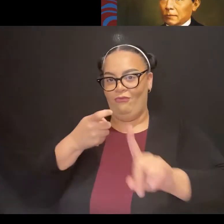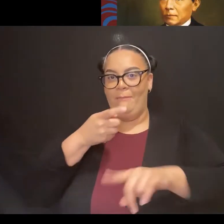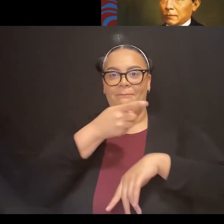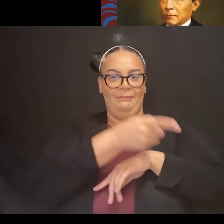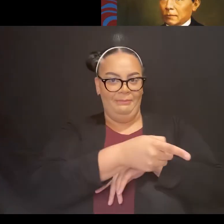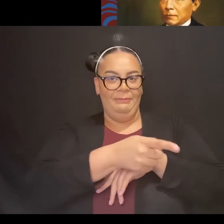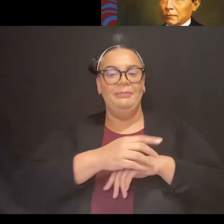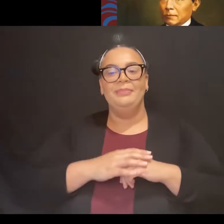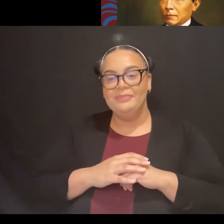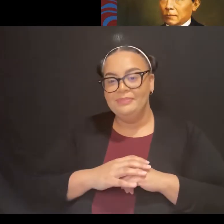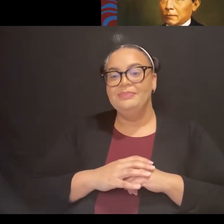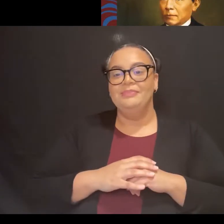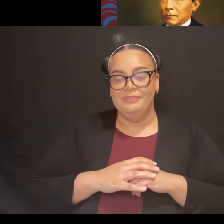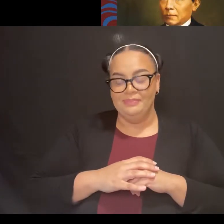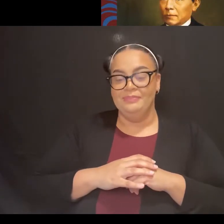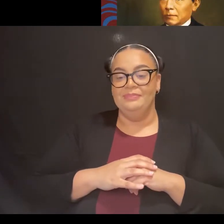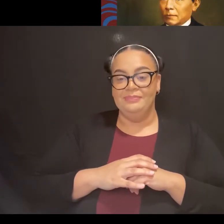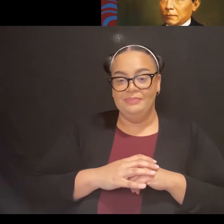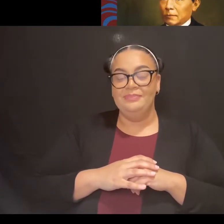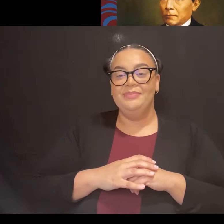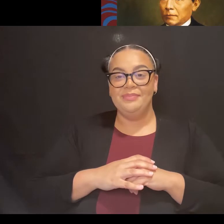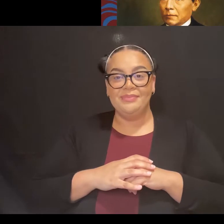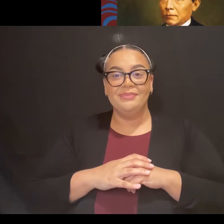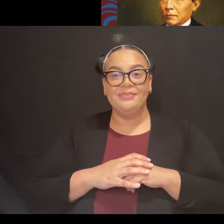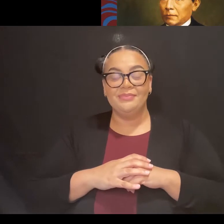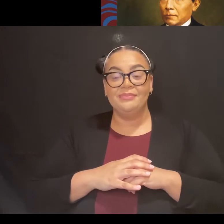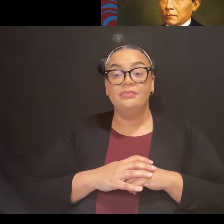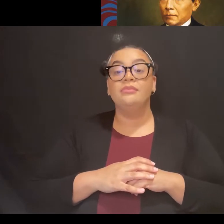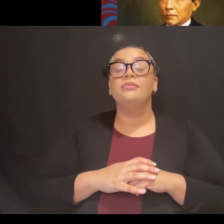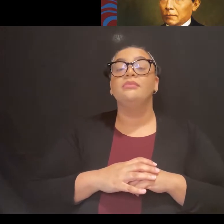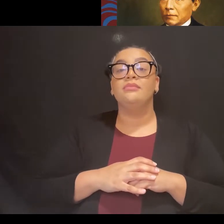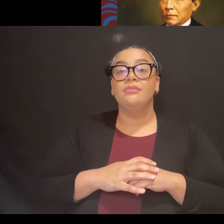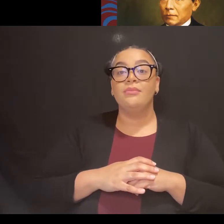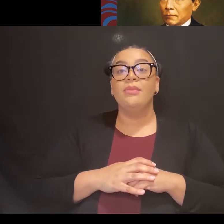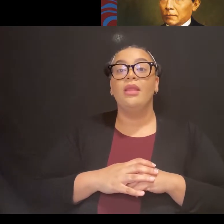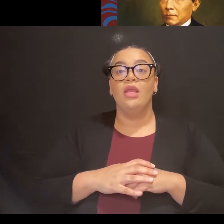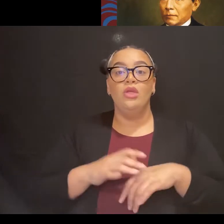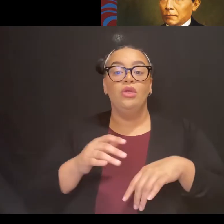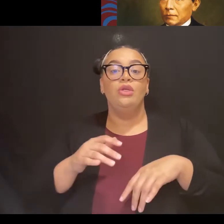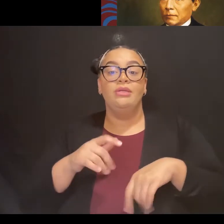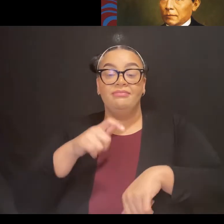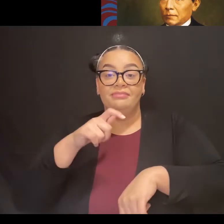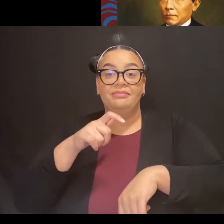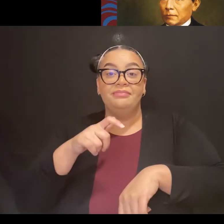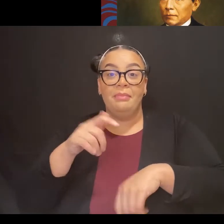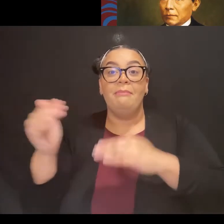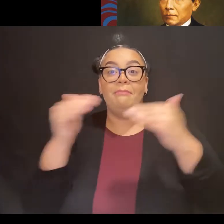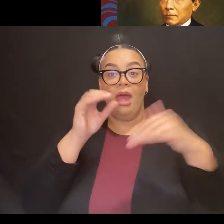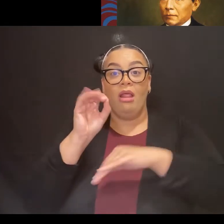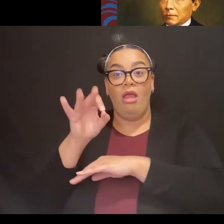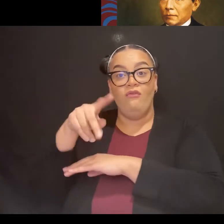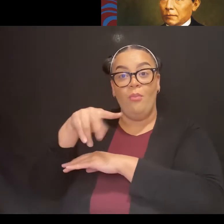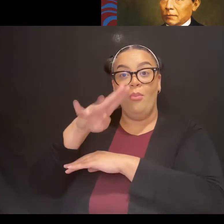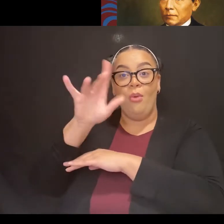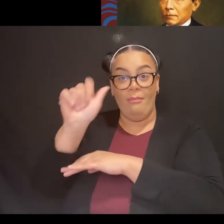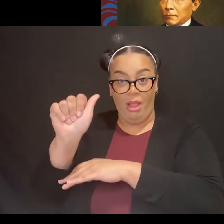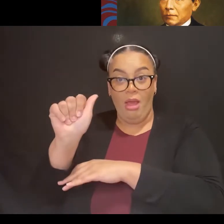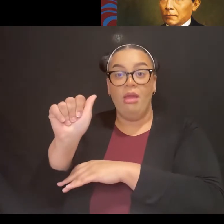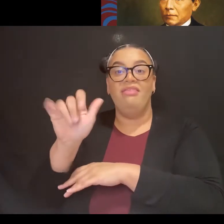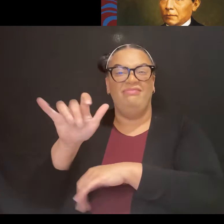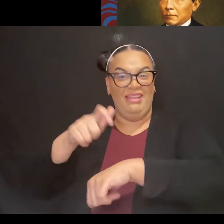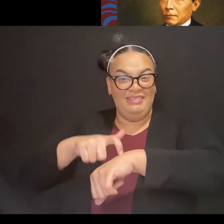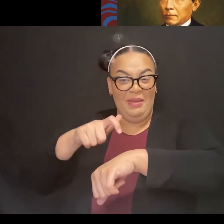At the time of the Battle of Puebla, the Mexican leadership also included Presidente Benito Juarez.